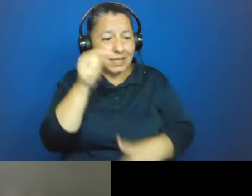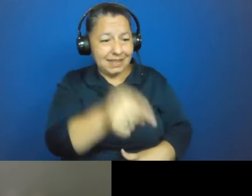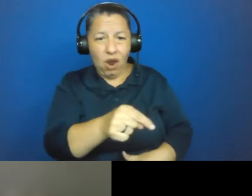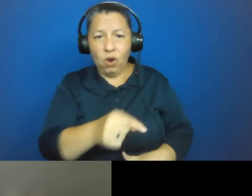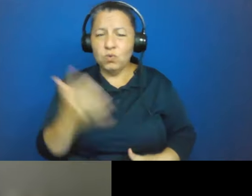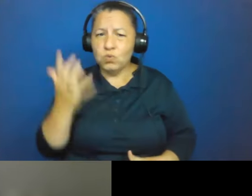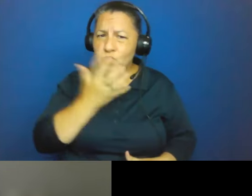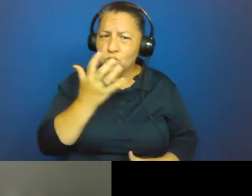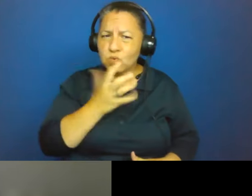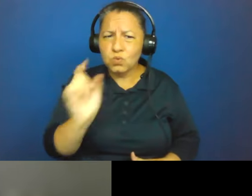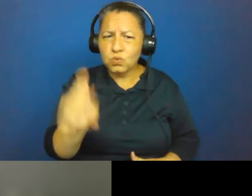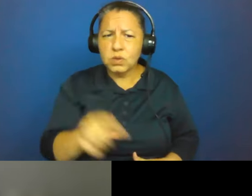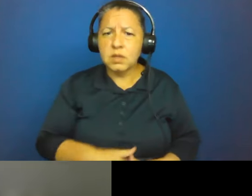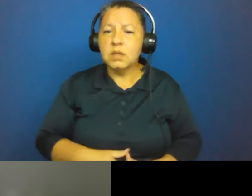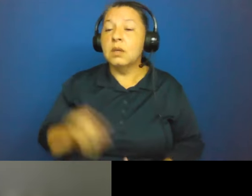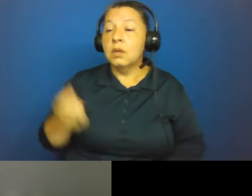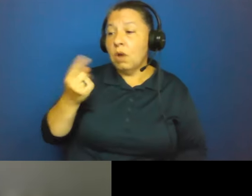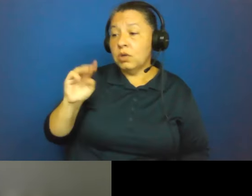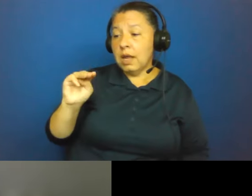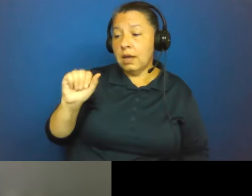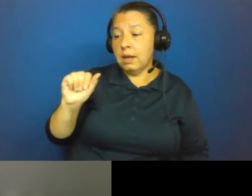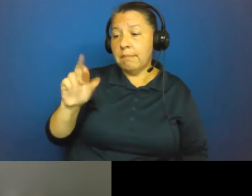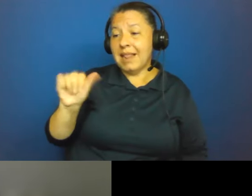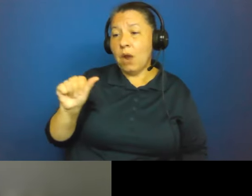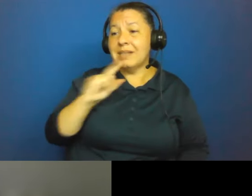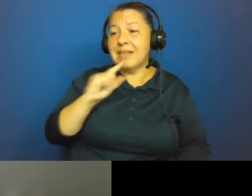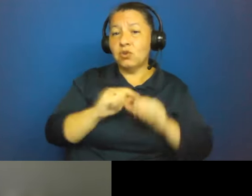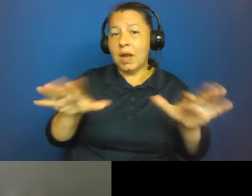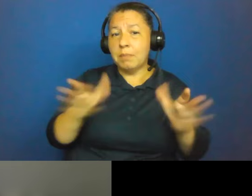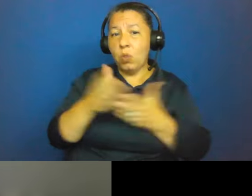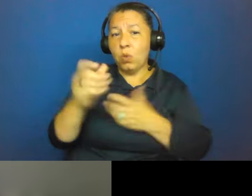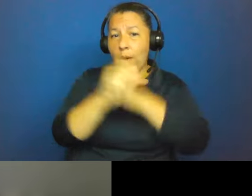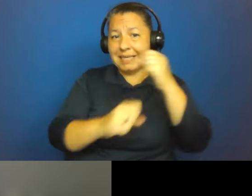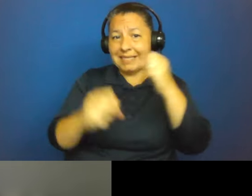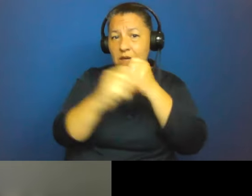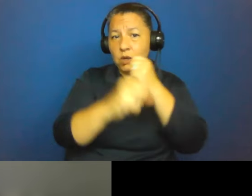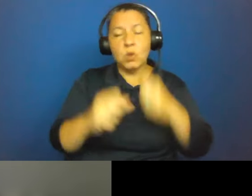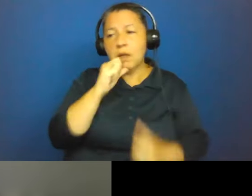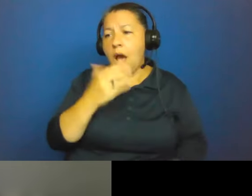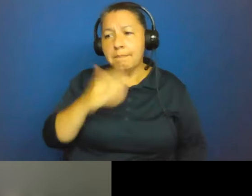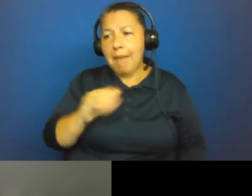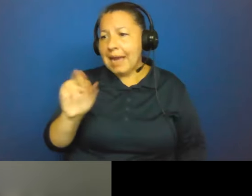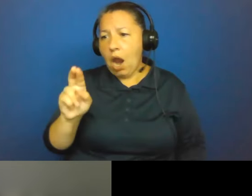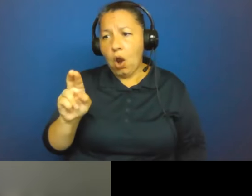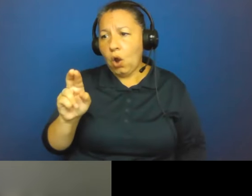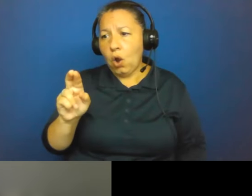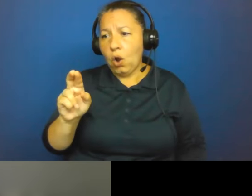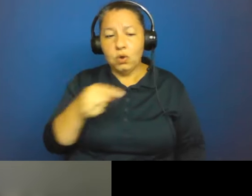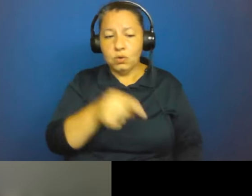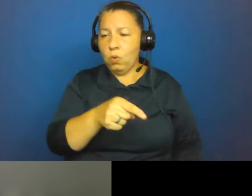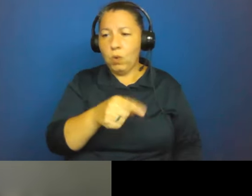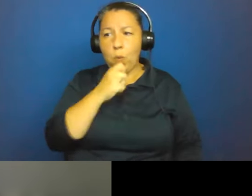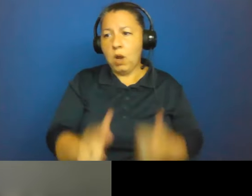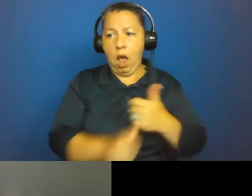Malaria is transmitted by mosquitoes, not bad air. So it presented no danger to us